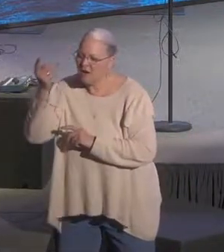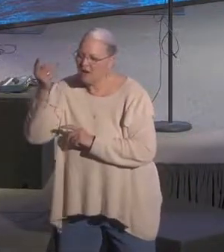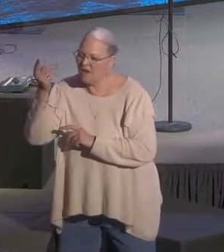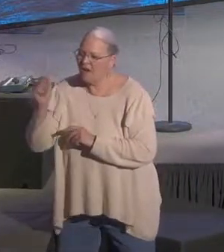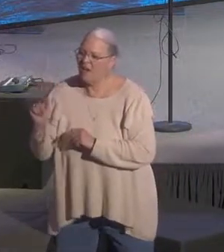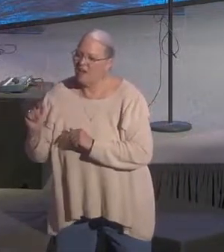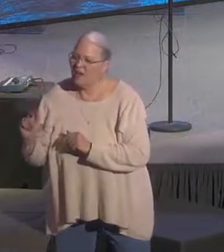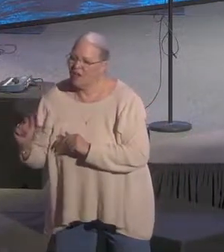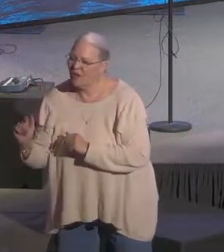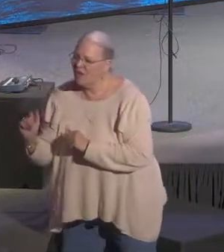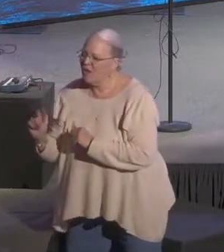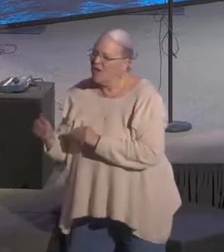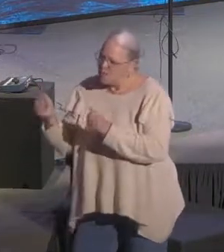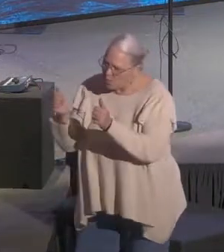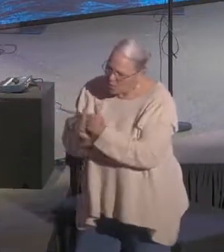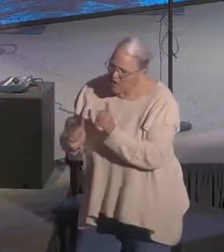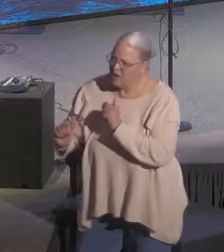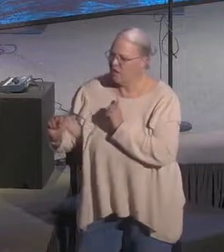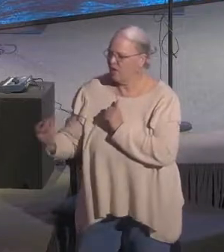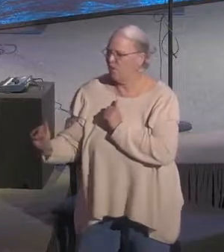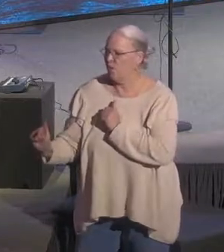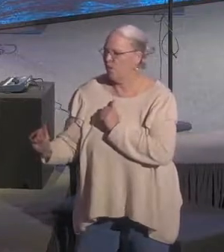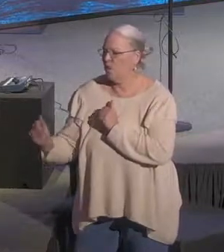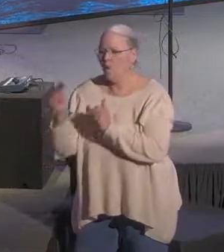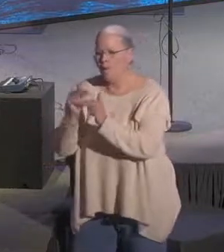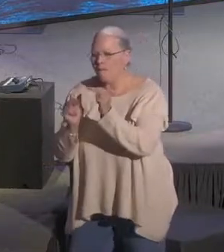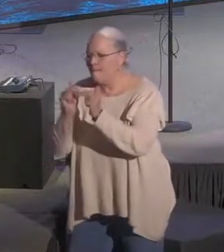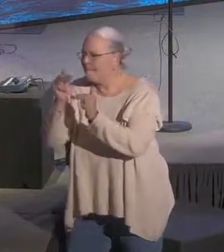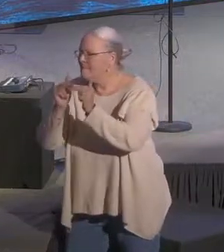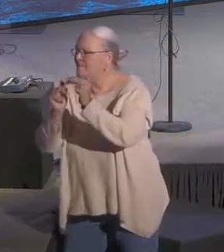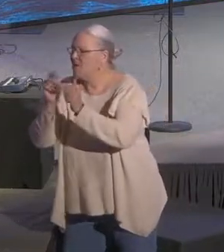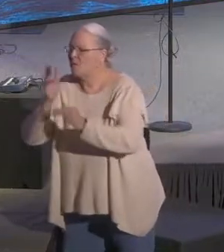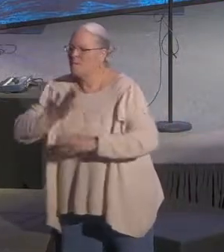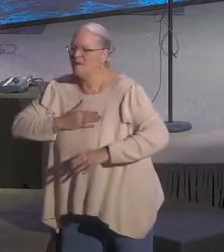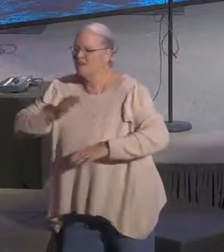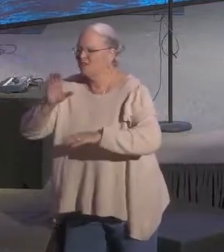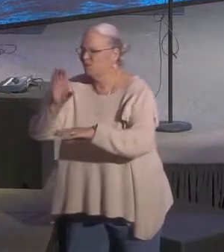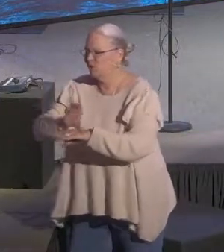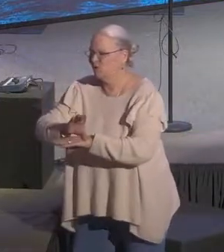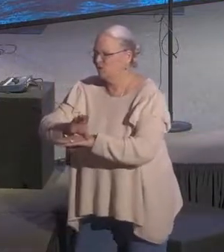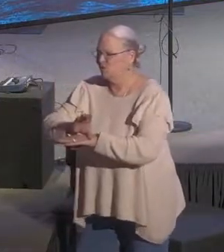a supernatural God living within you. You're going to be different. It's to be different.